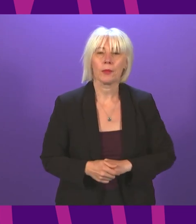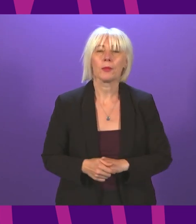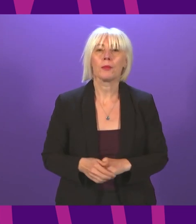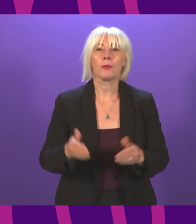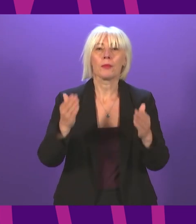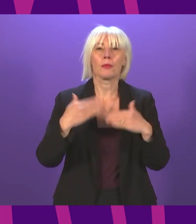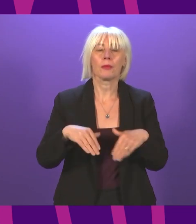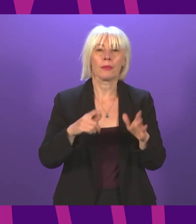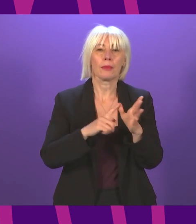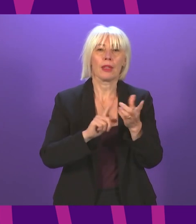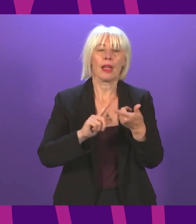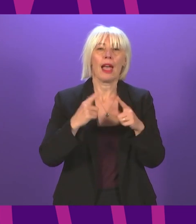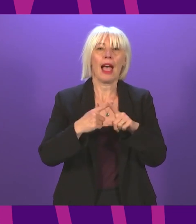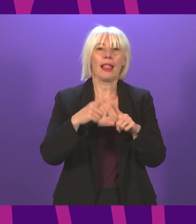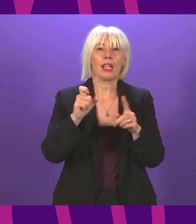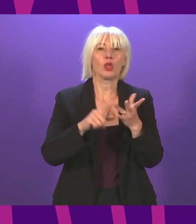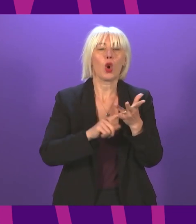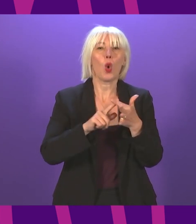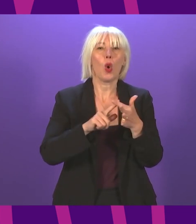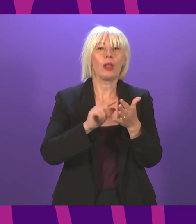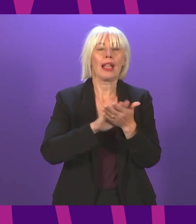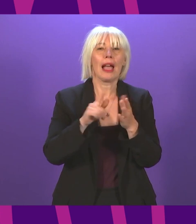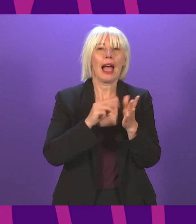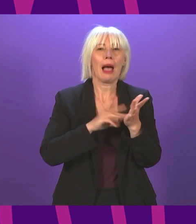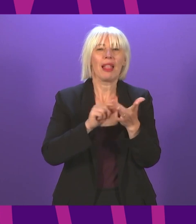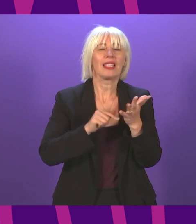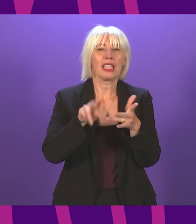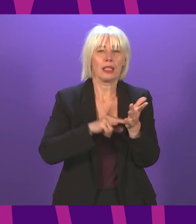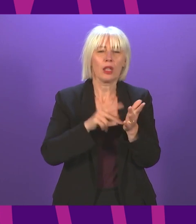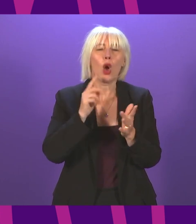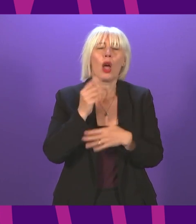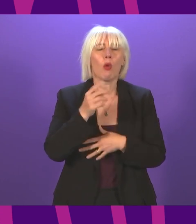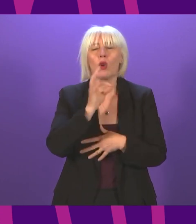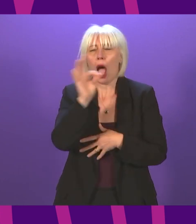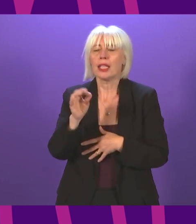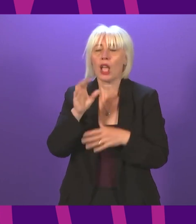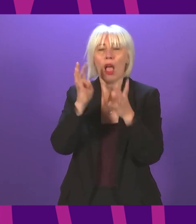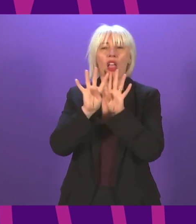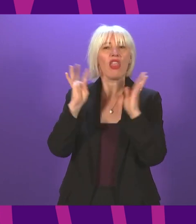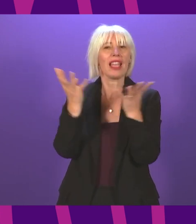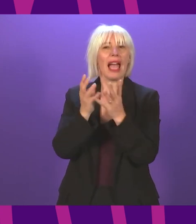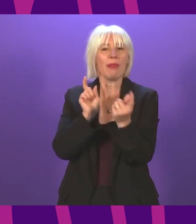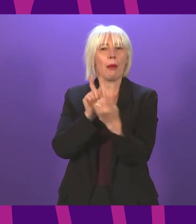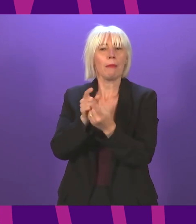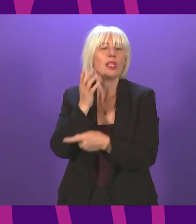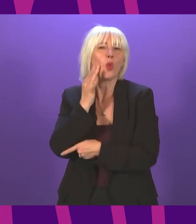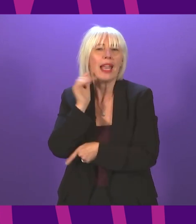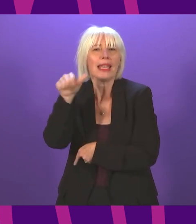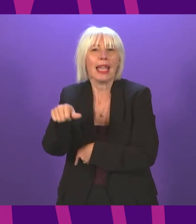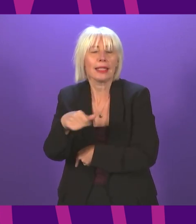three, Alex Cole-Hamilton. Thank you very much, Presiding Officer. To ask the First Minister when the Cabinet will next meet. First Minister. Tuesday.